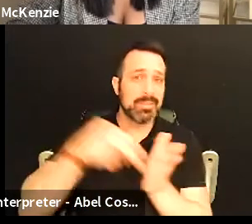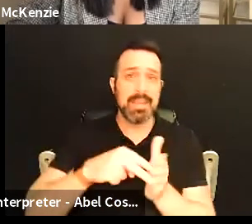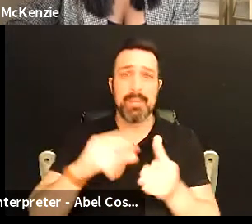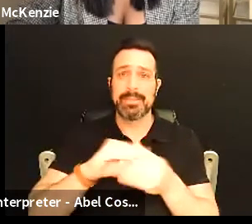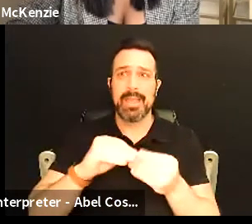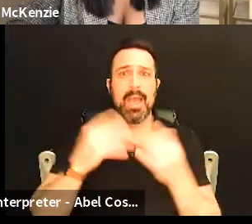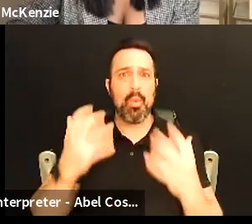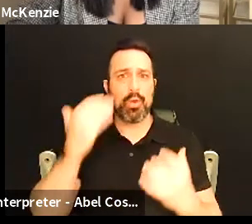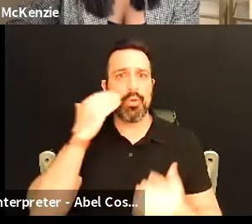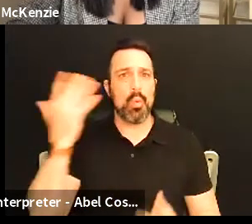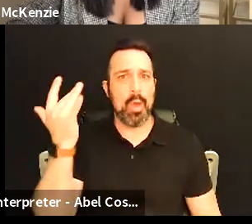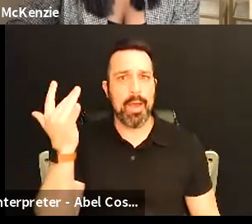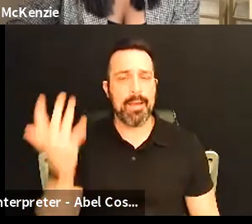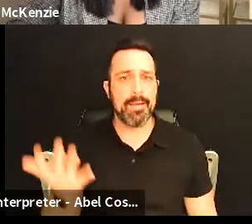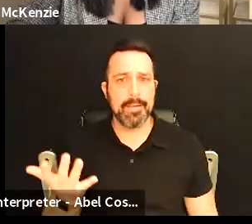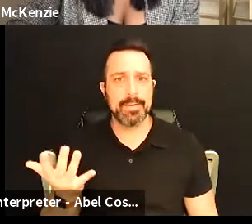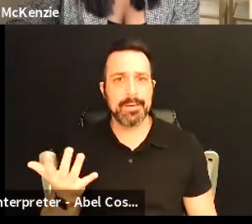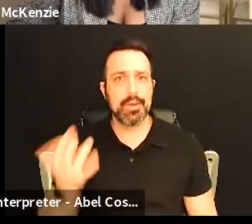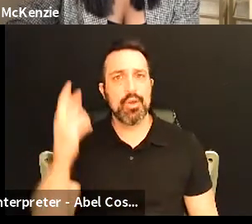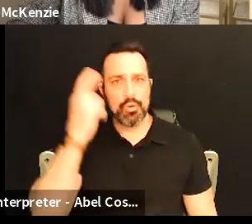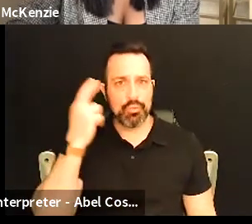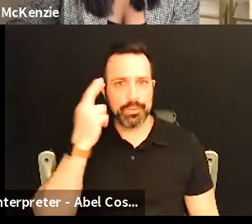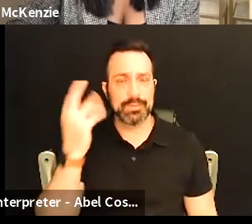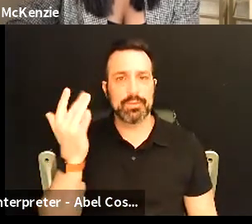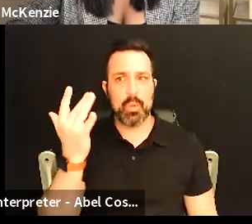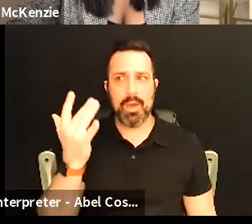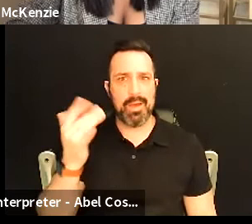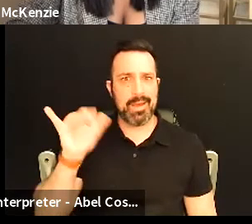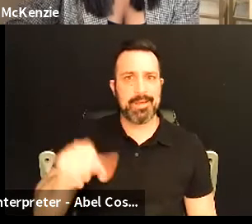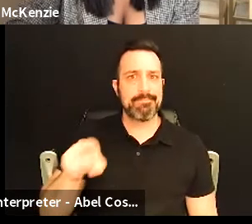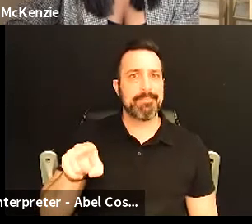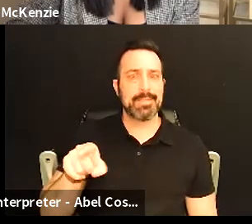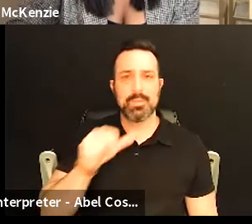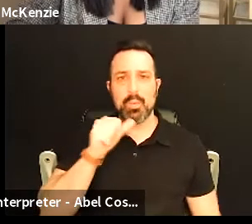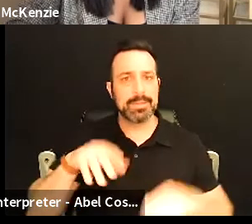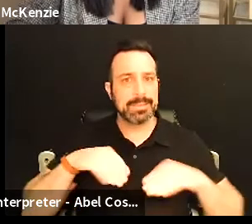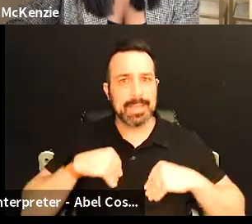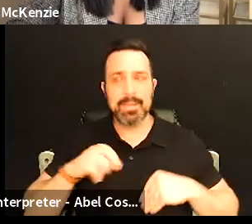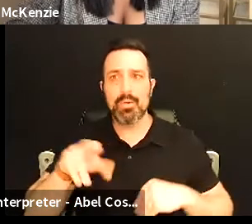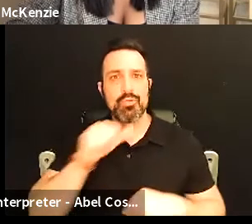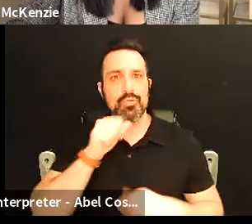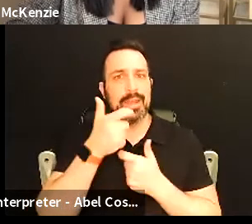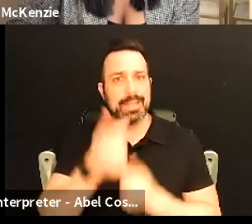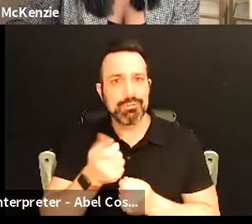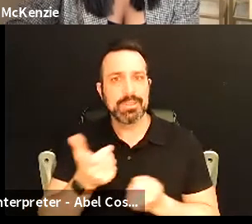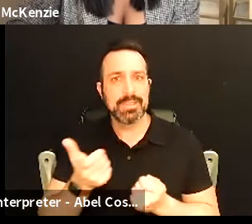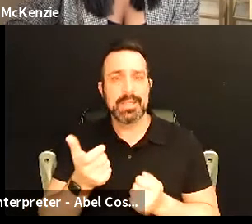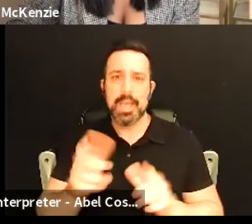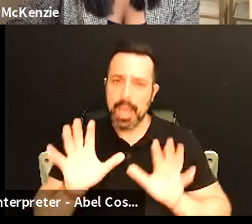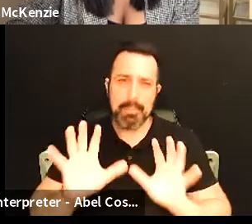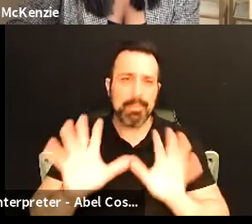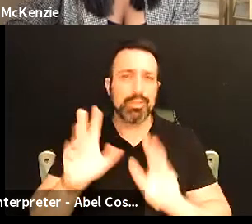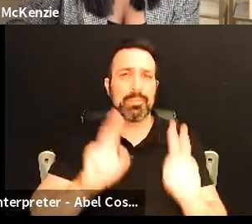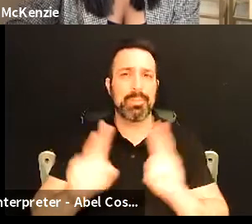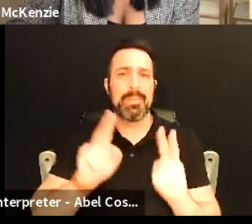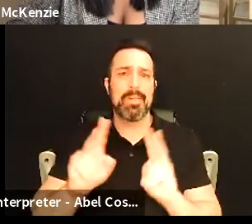want to know why i want to know the the reasons why this wasn't you know accepted or you're not interested in and push people to